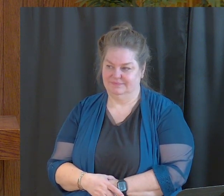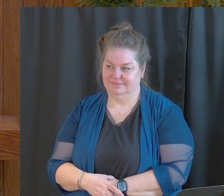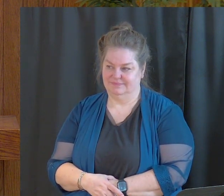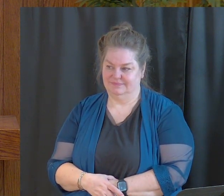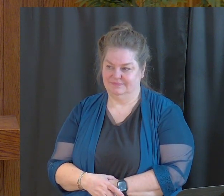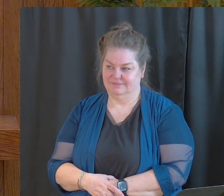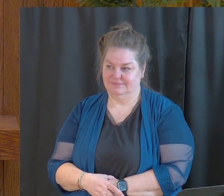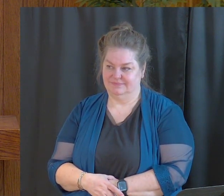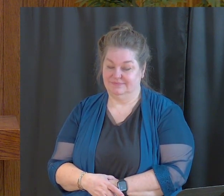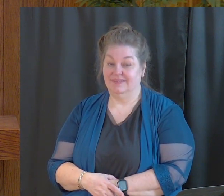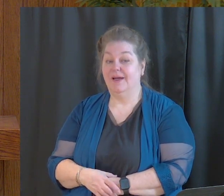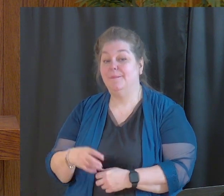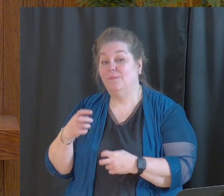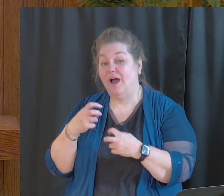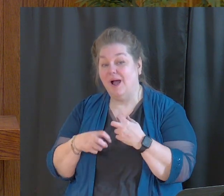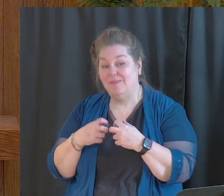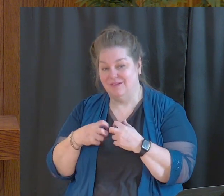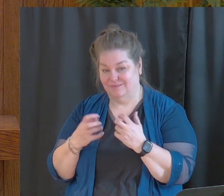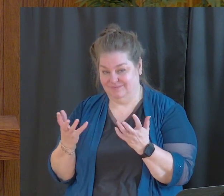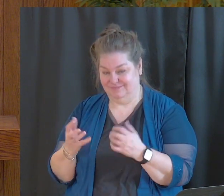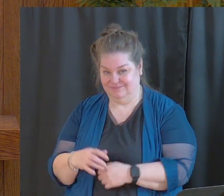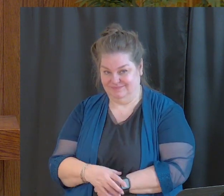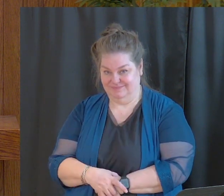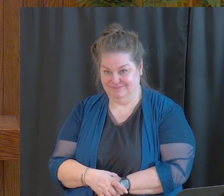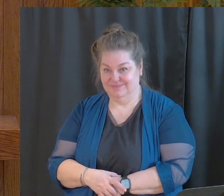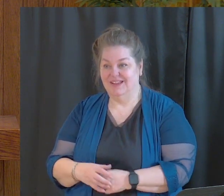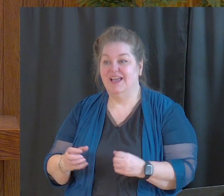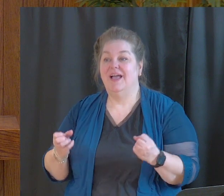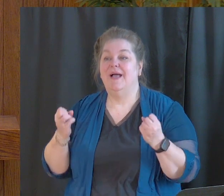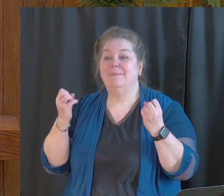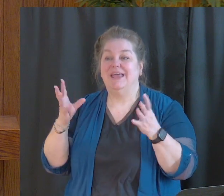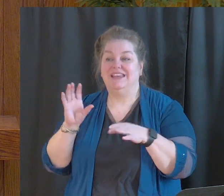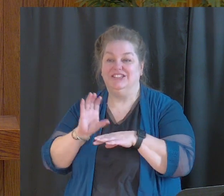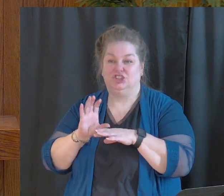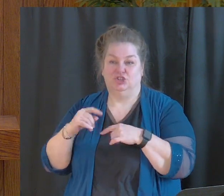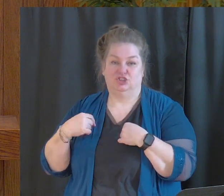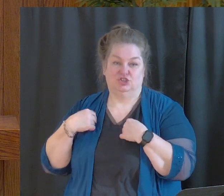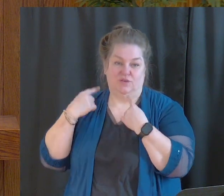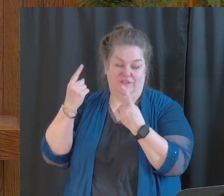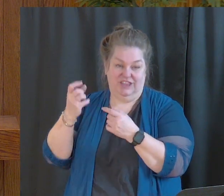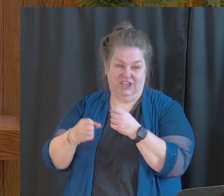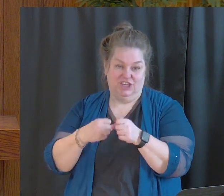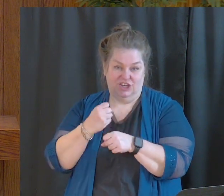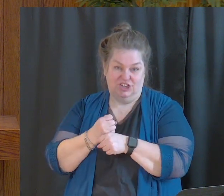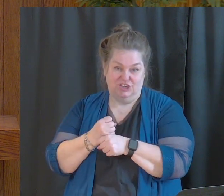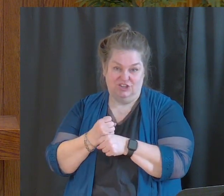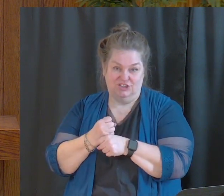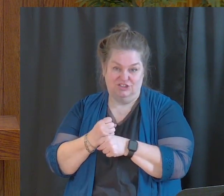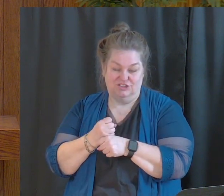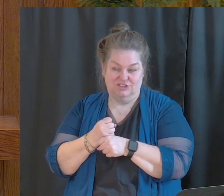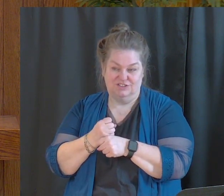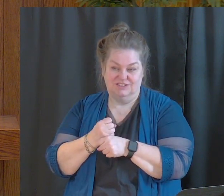But here's the problem. Many churches over the last number of years have caught on to this convenient